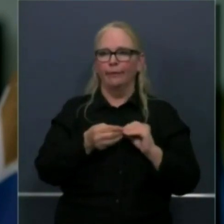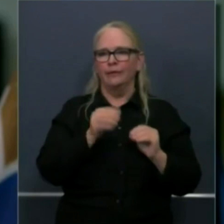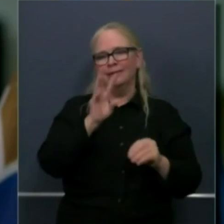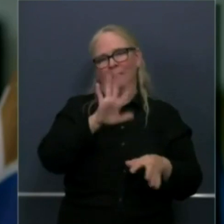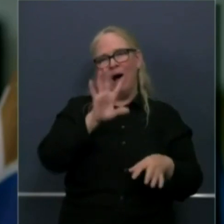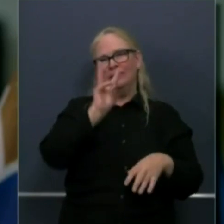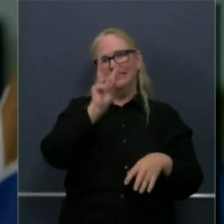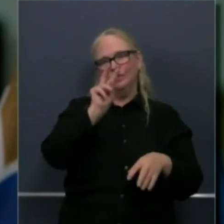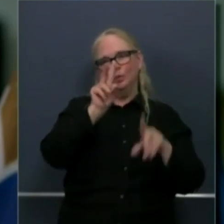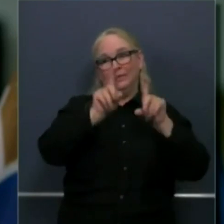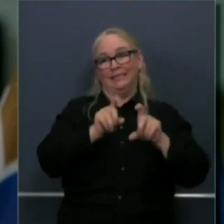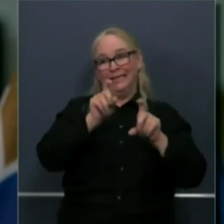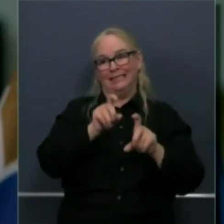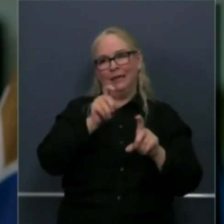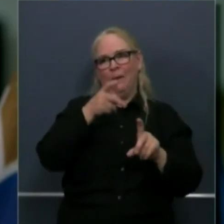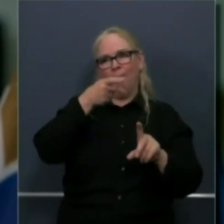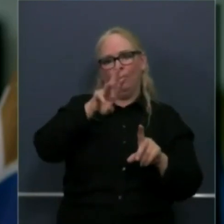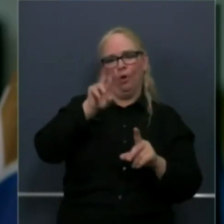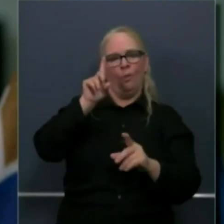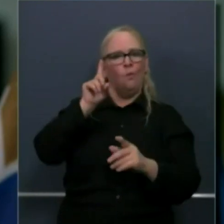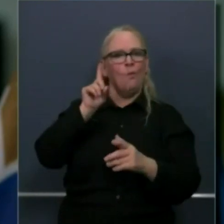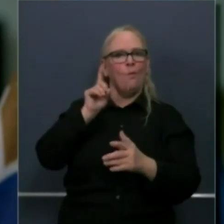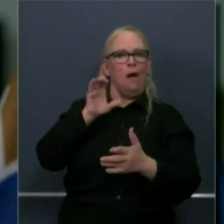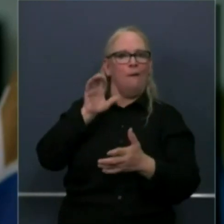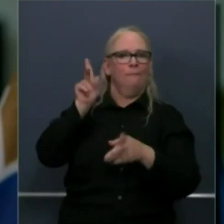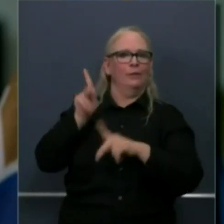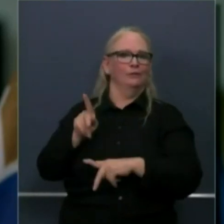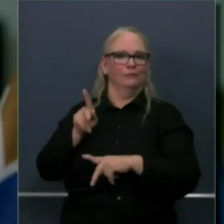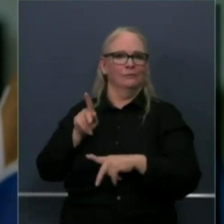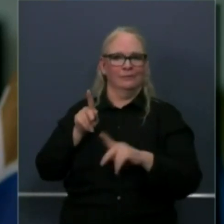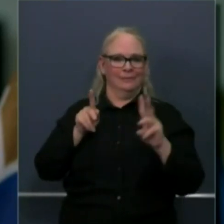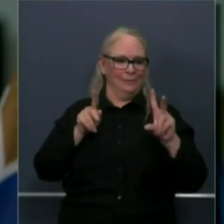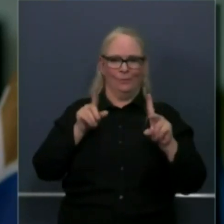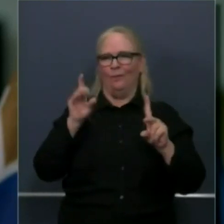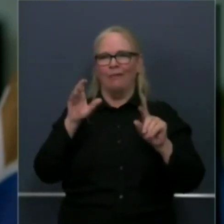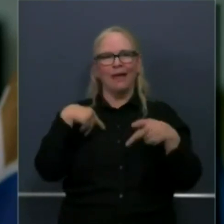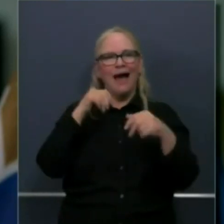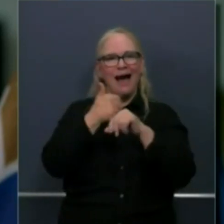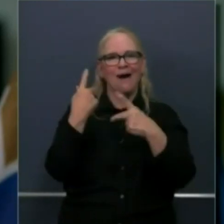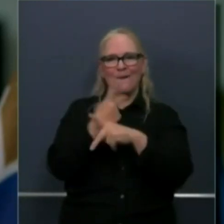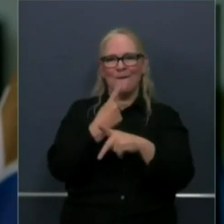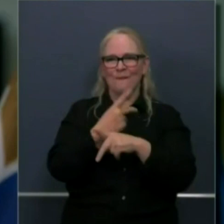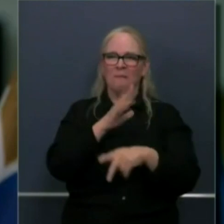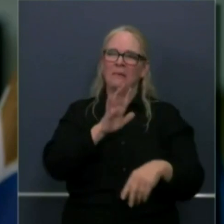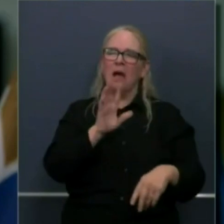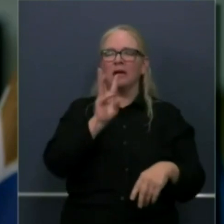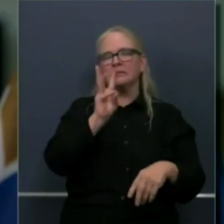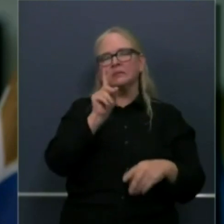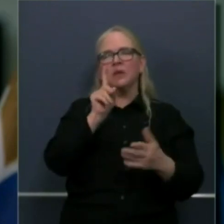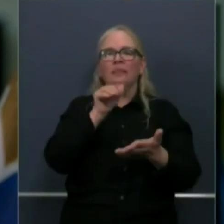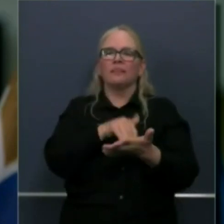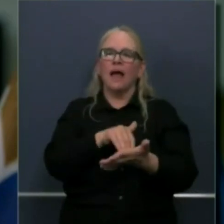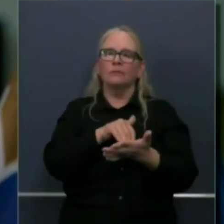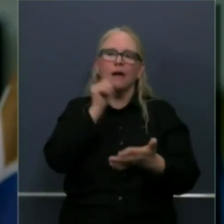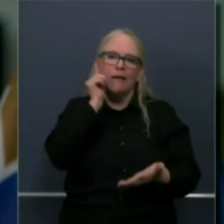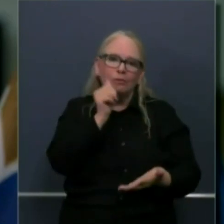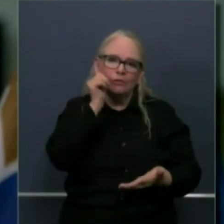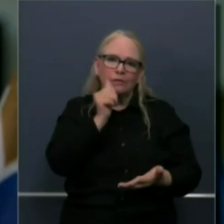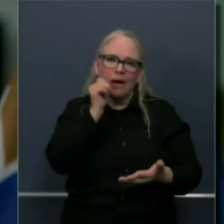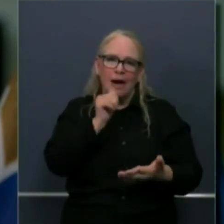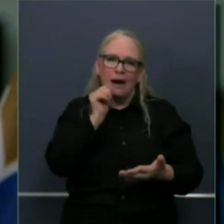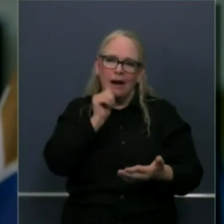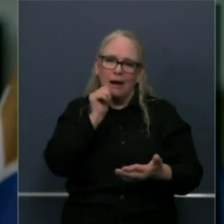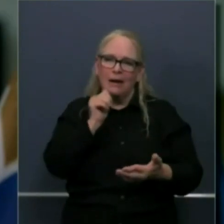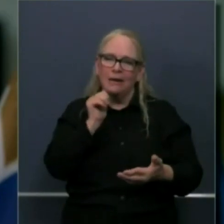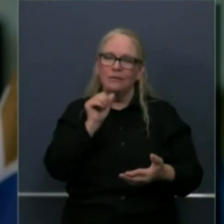end, roughly 40 million Californians, gets you around that 61,000 frame. So we were very explicit, 2,000 to